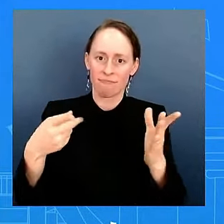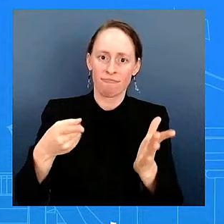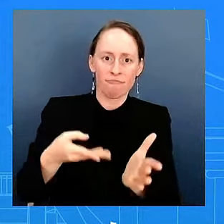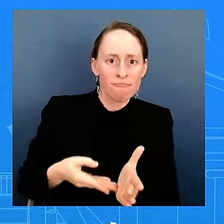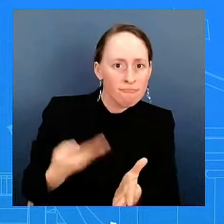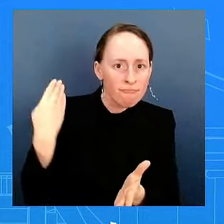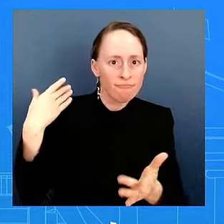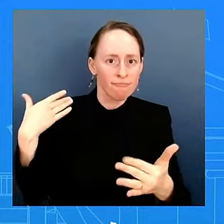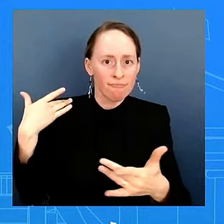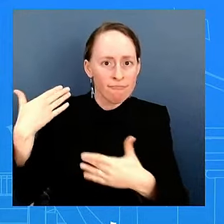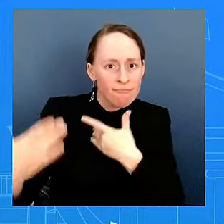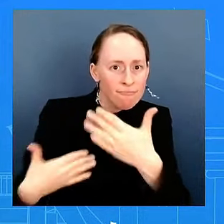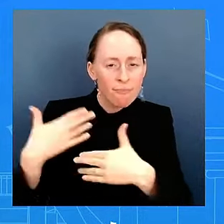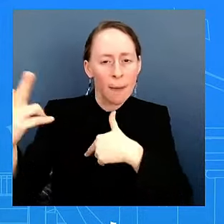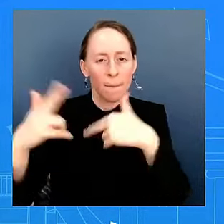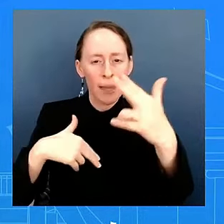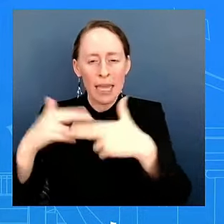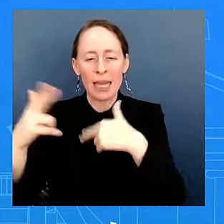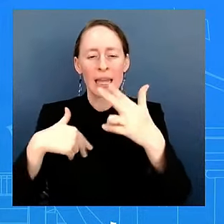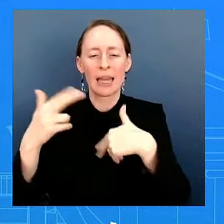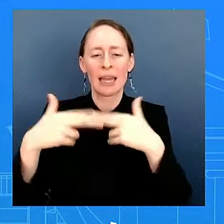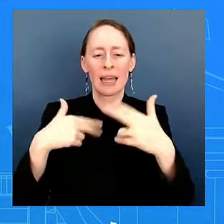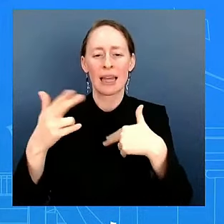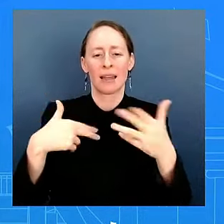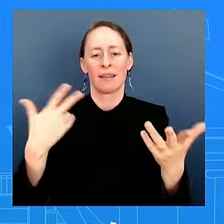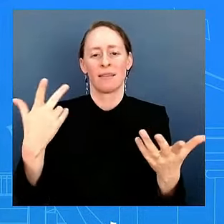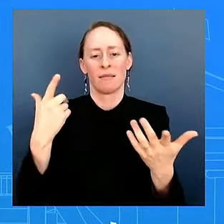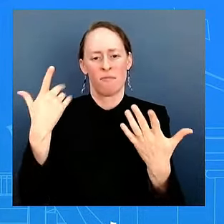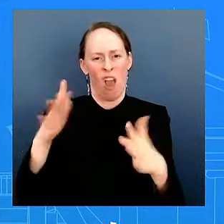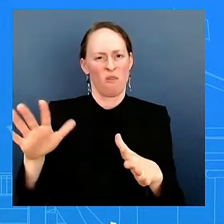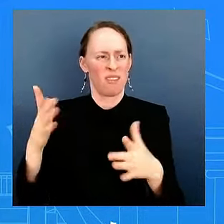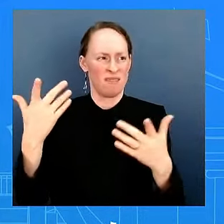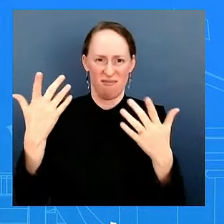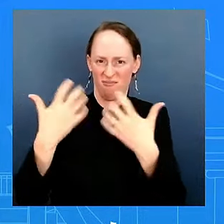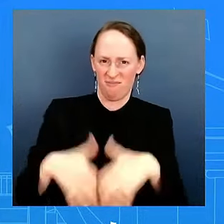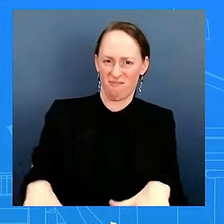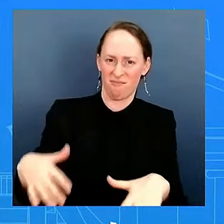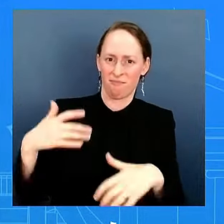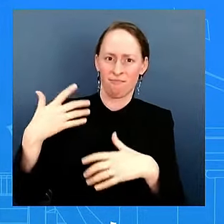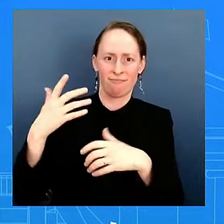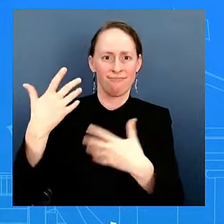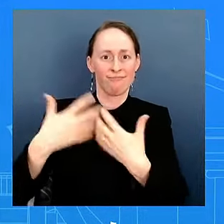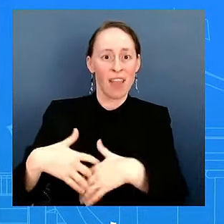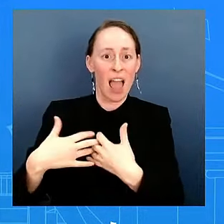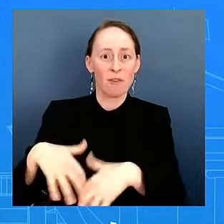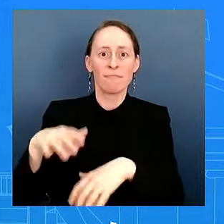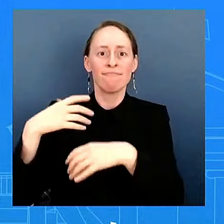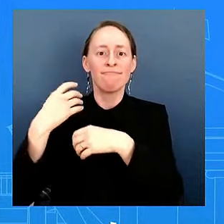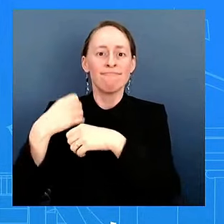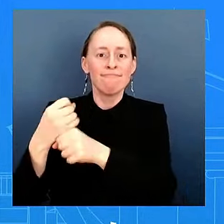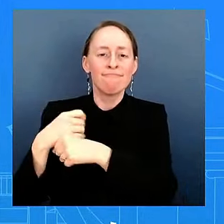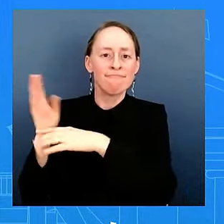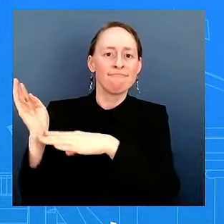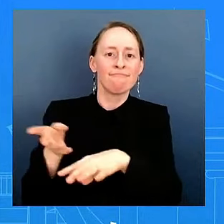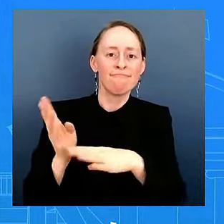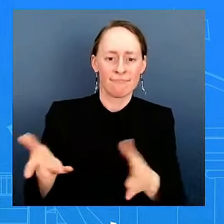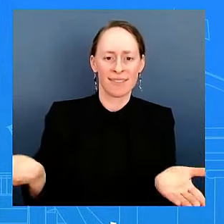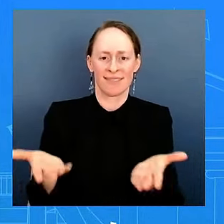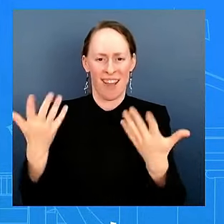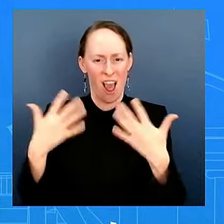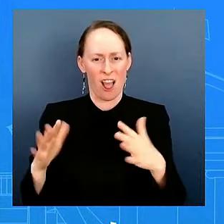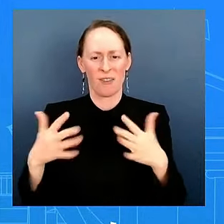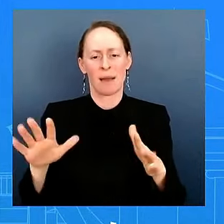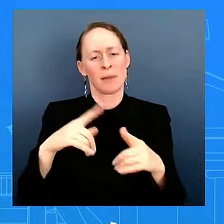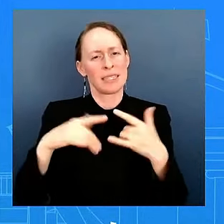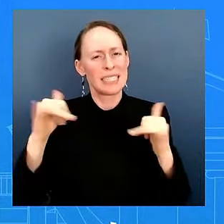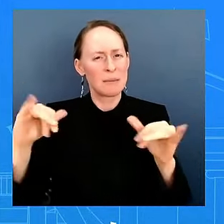back here to the U.S. There's a lot of work that still needs to be done just on the stuff that he's been able to get done. As it